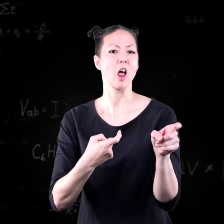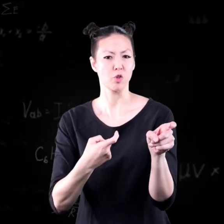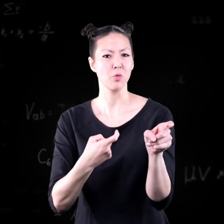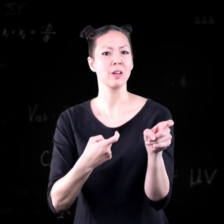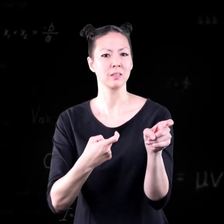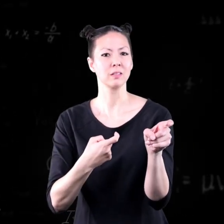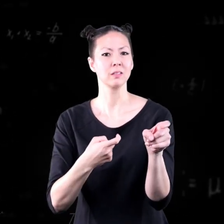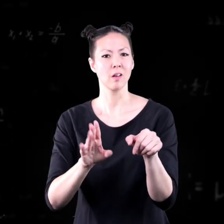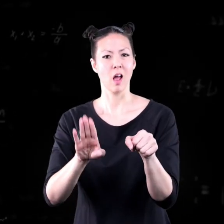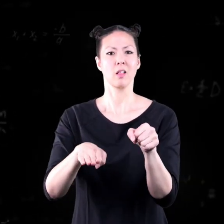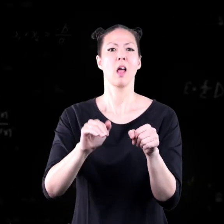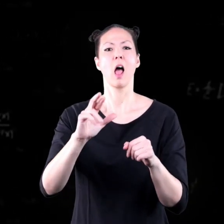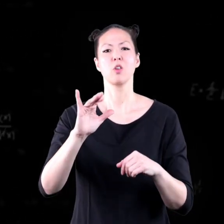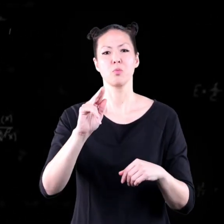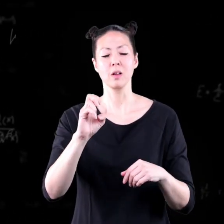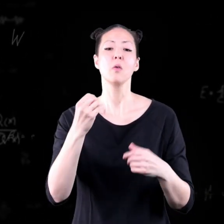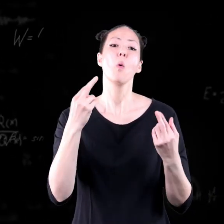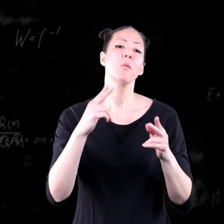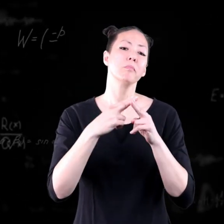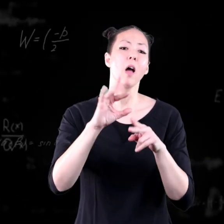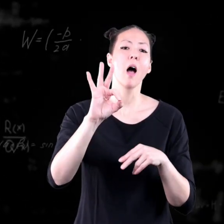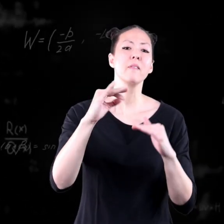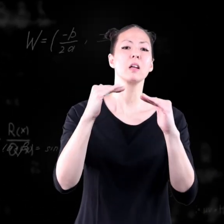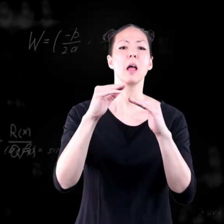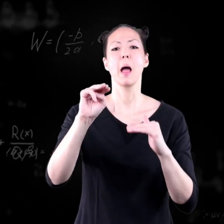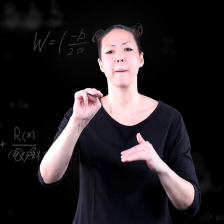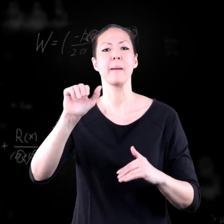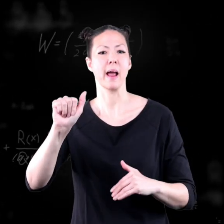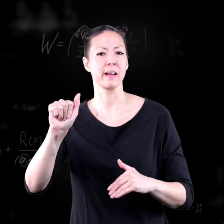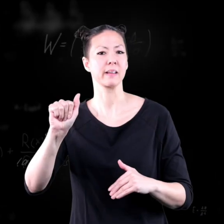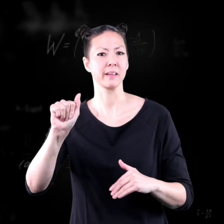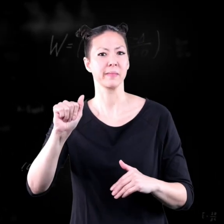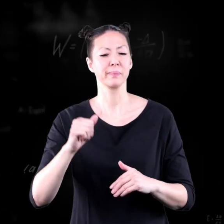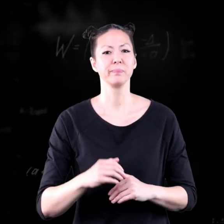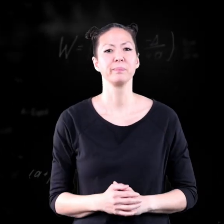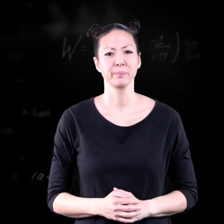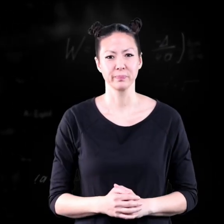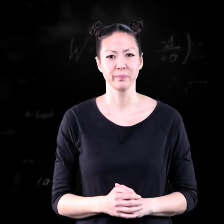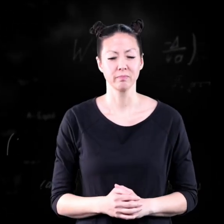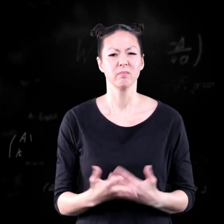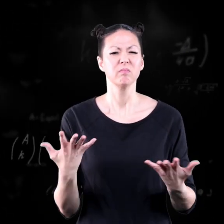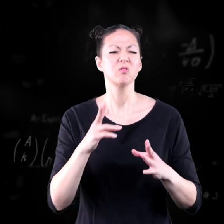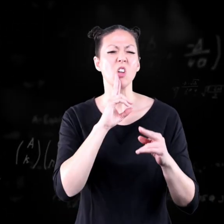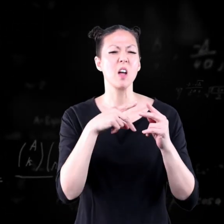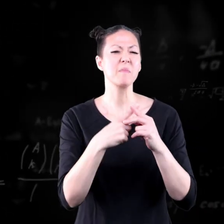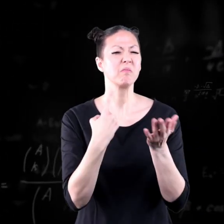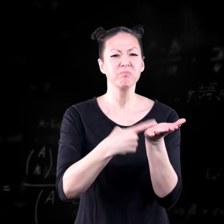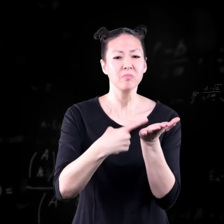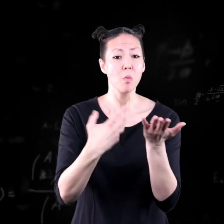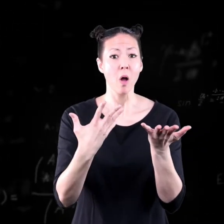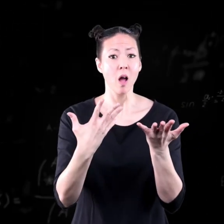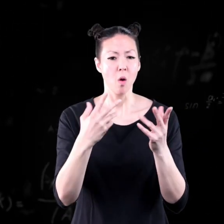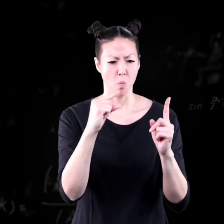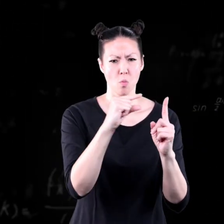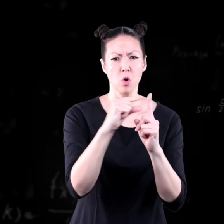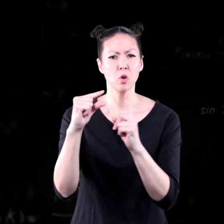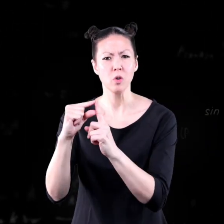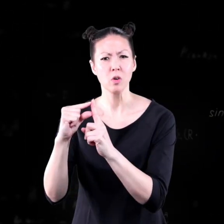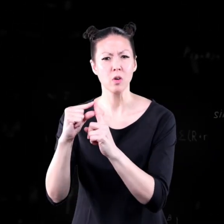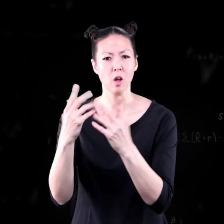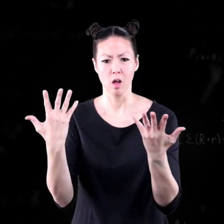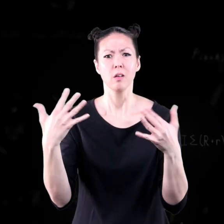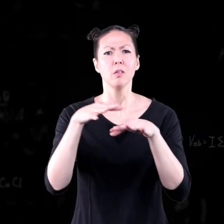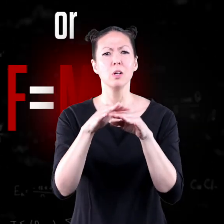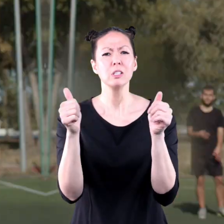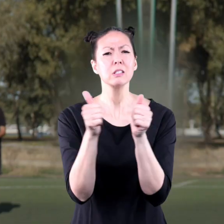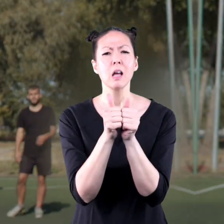acceleration, or F equals MA. Let's talk about each of those words and how they work